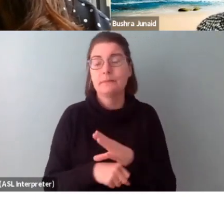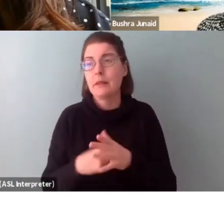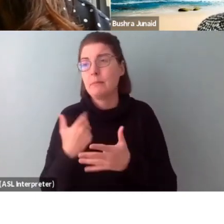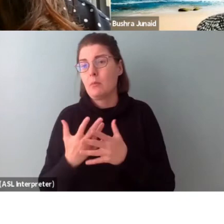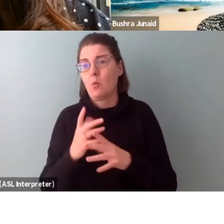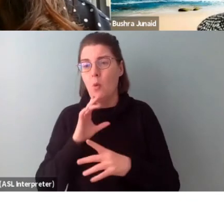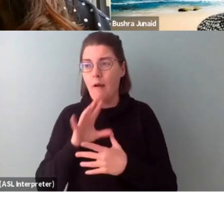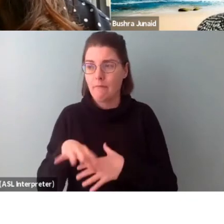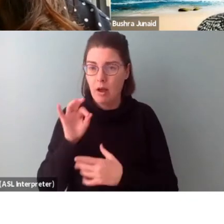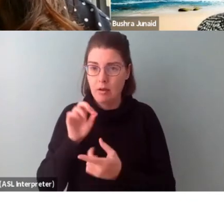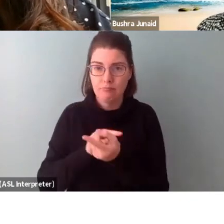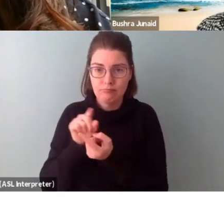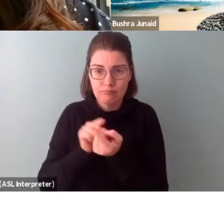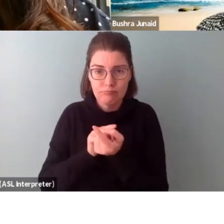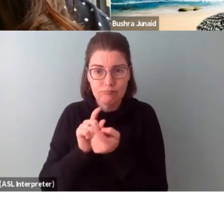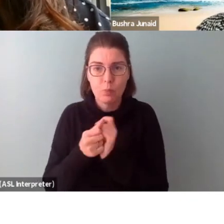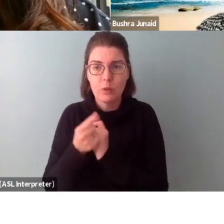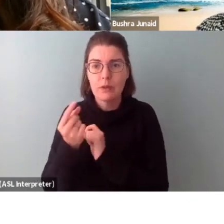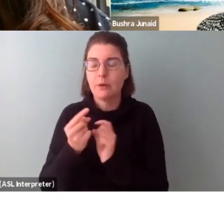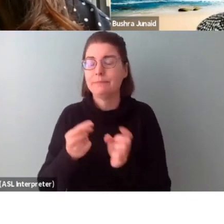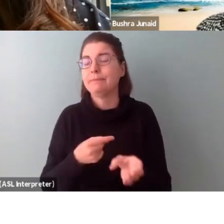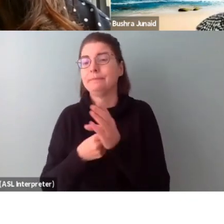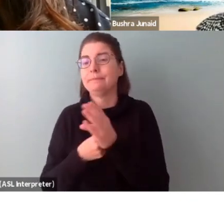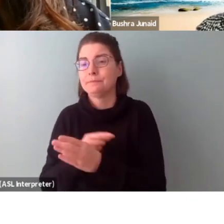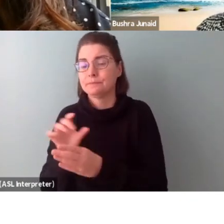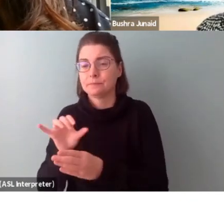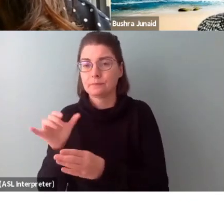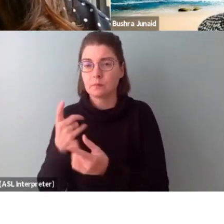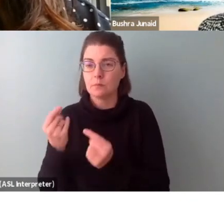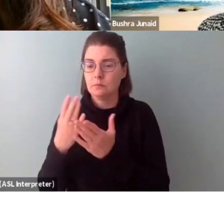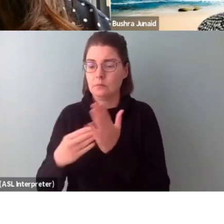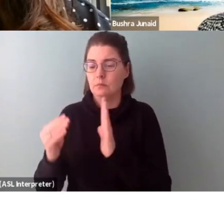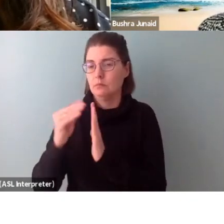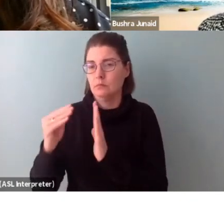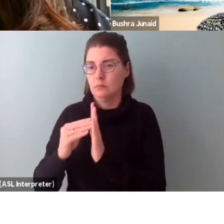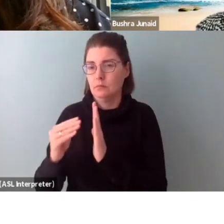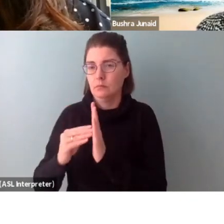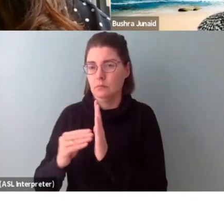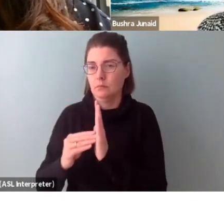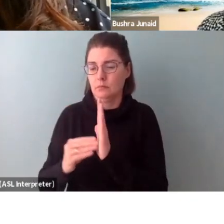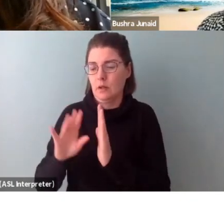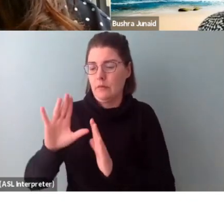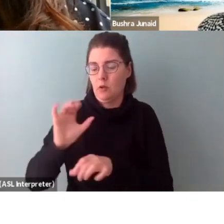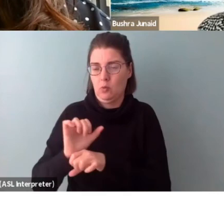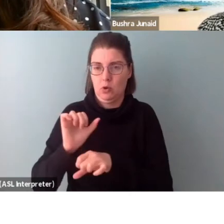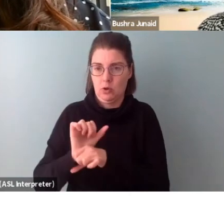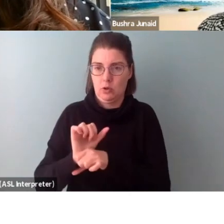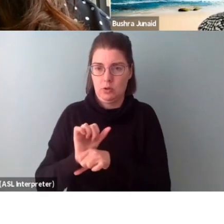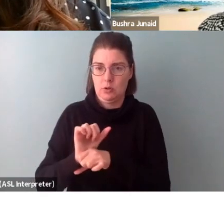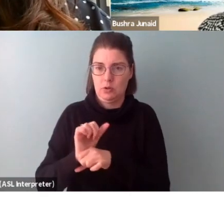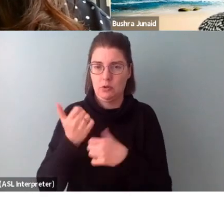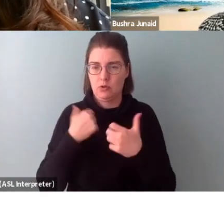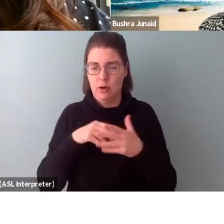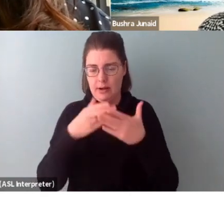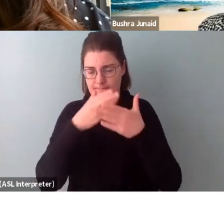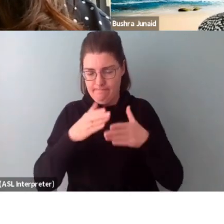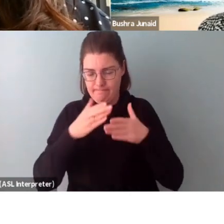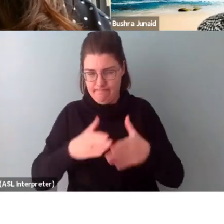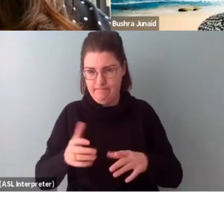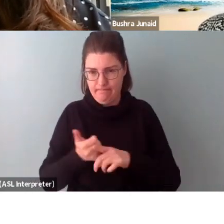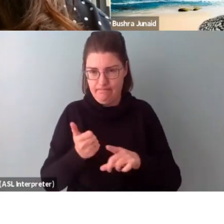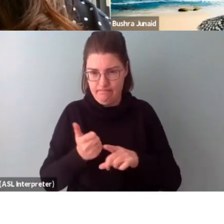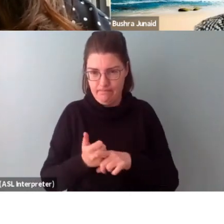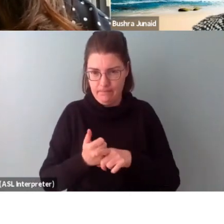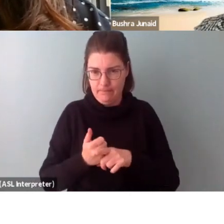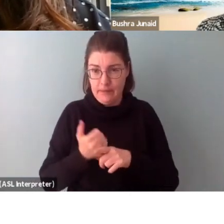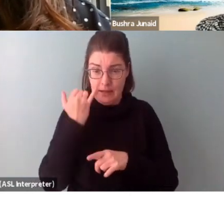pursue a mentorship with somebody, they might want to be doing some documentation of their work. So kind of break it down for yourself, right? If